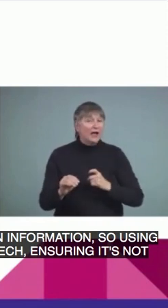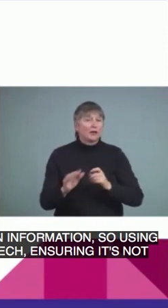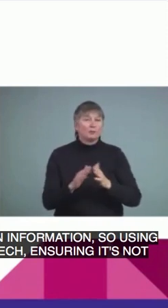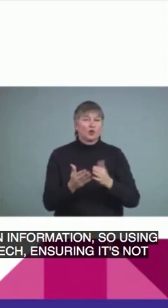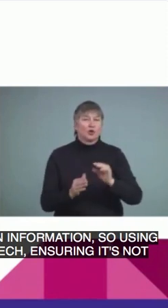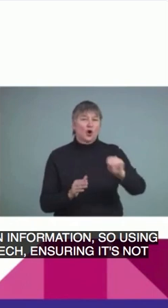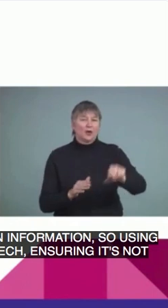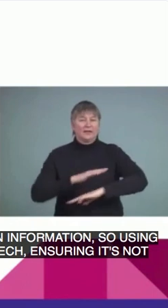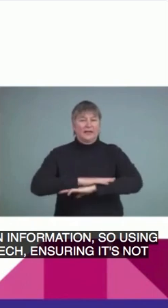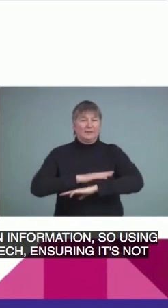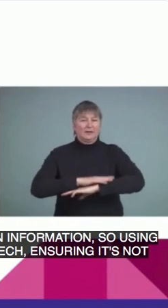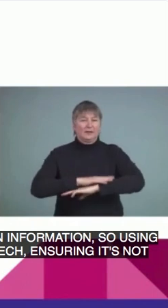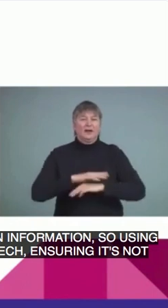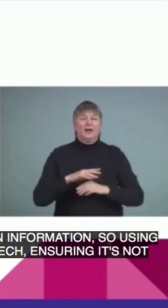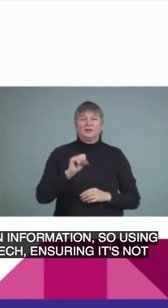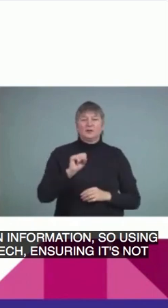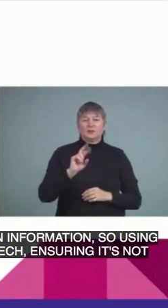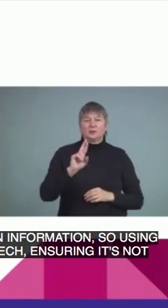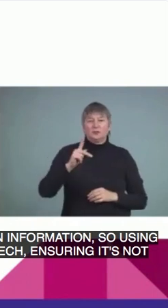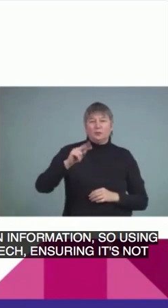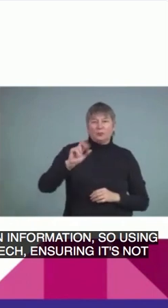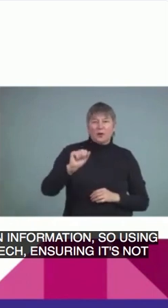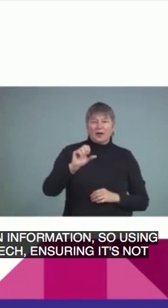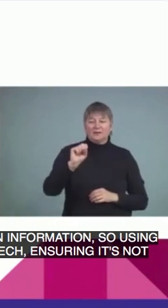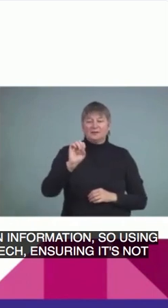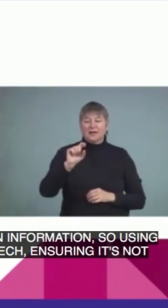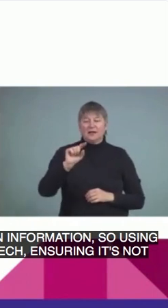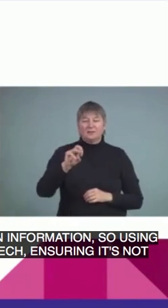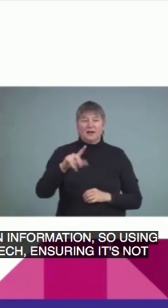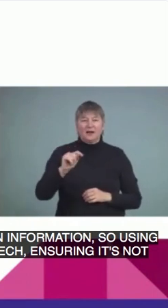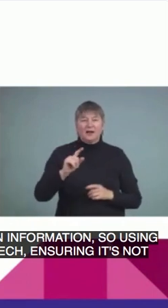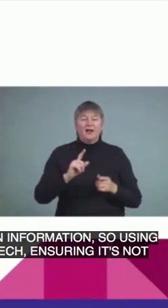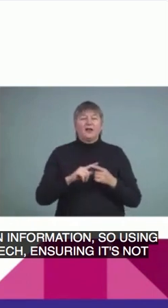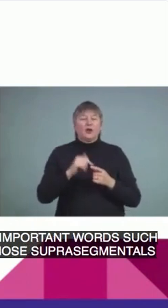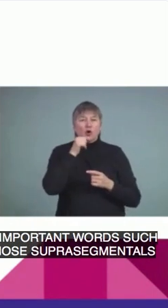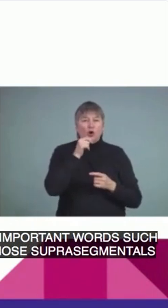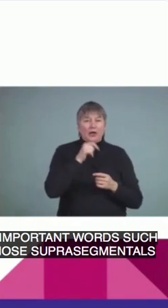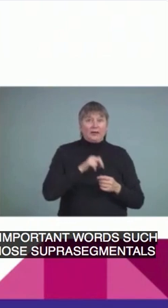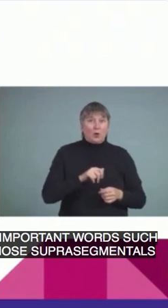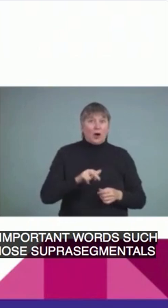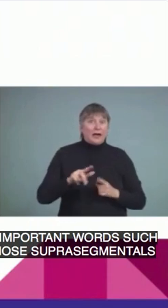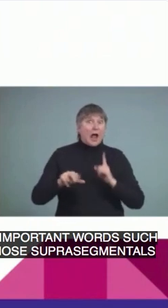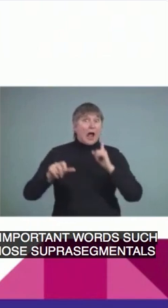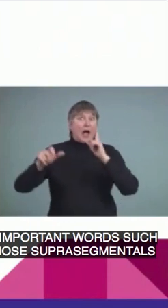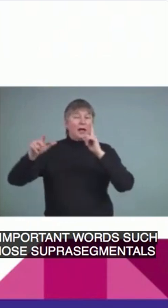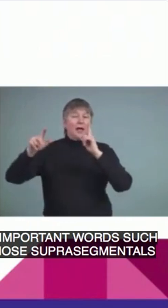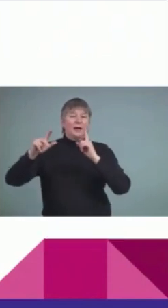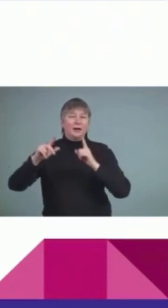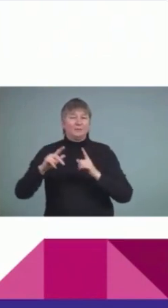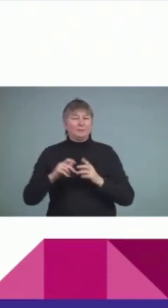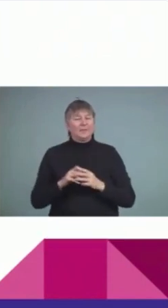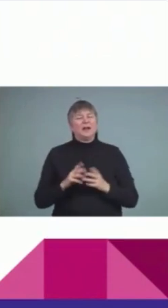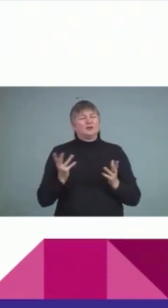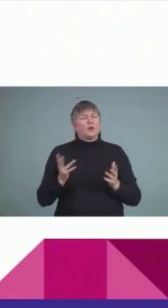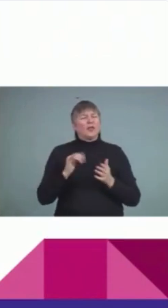those super segmentals of the girl is walking up the stairs. So, those are all important in accessing